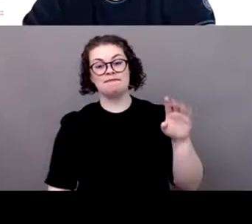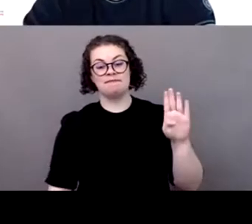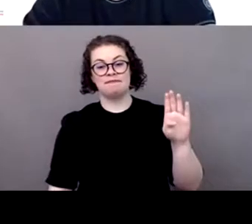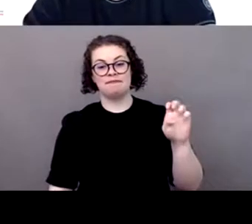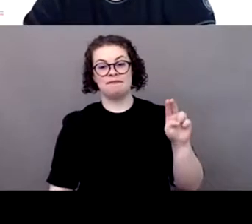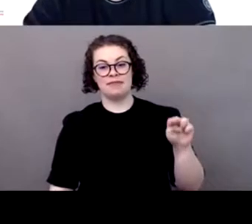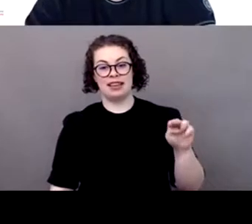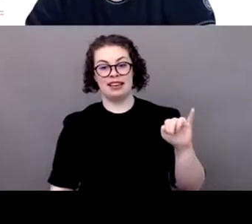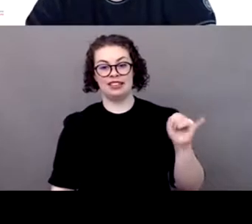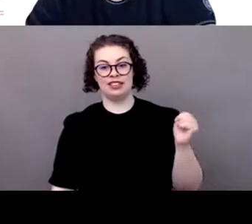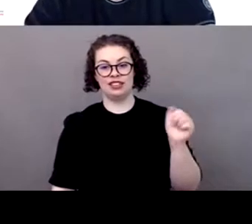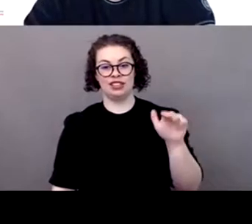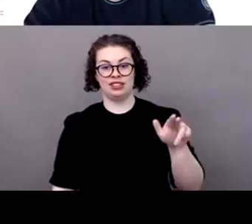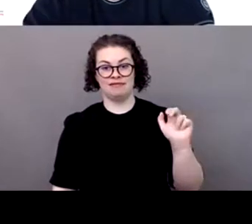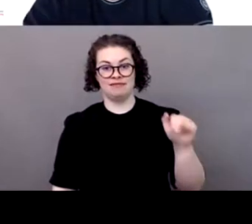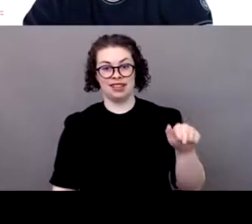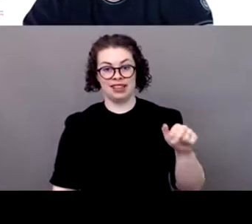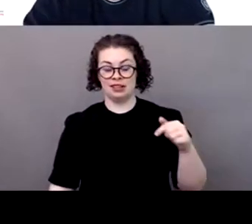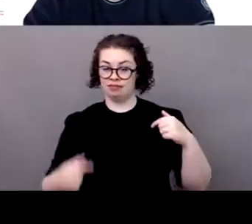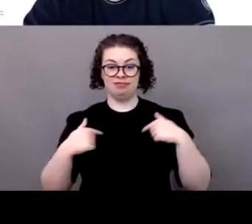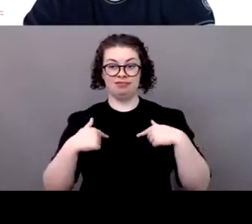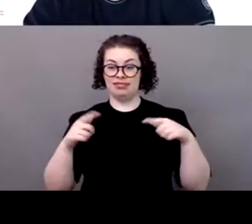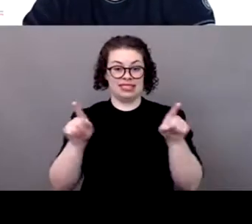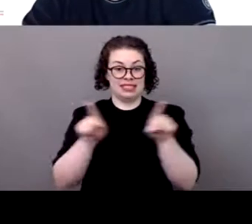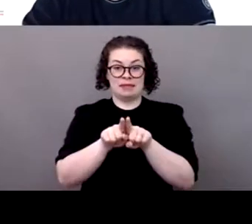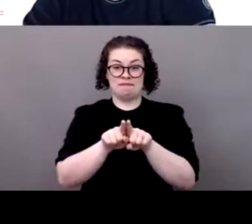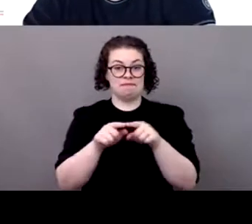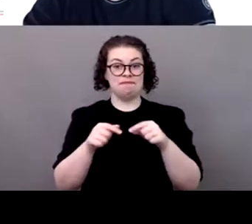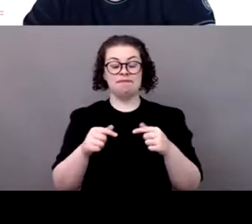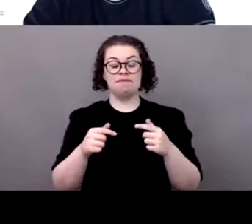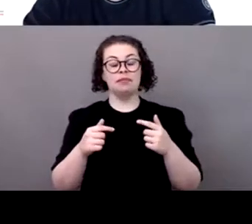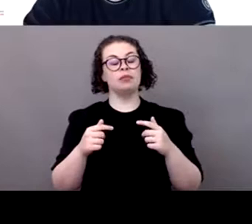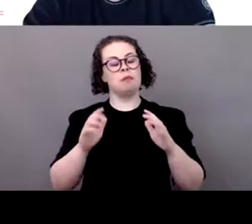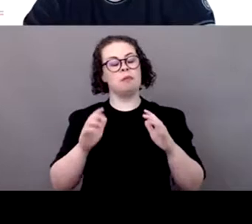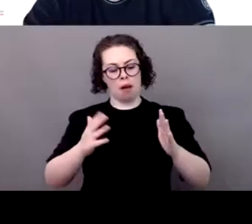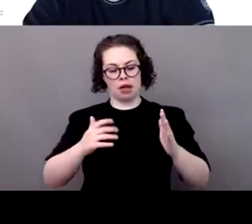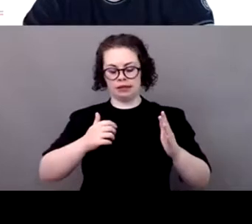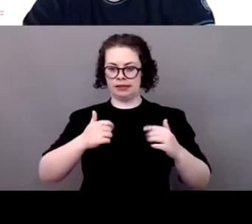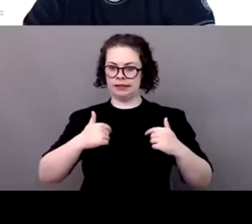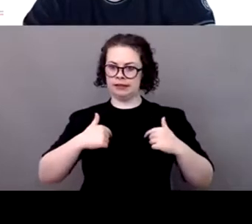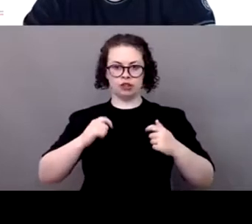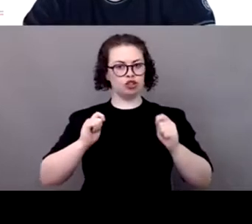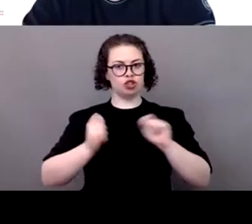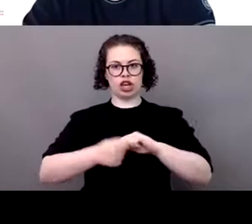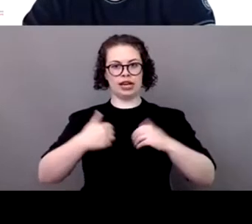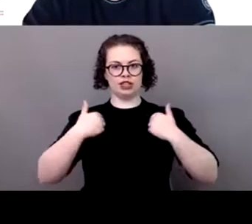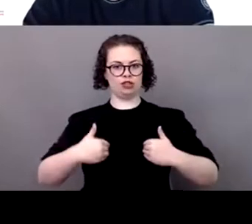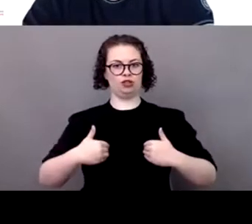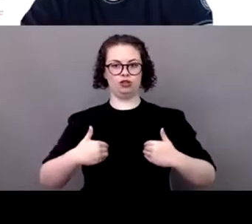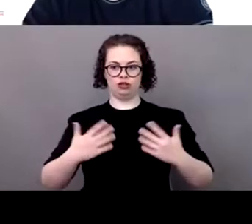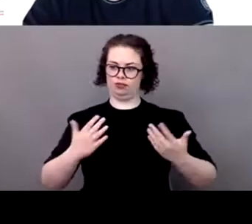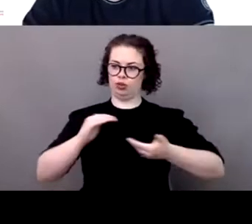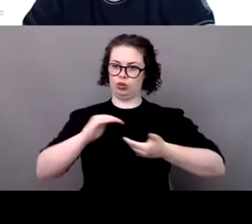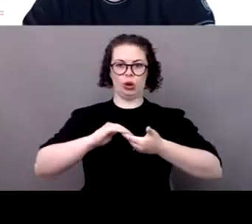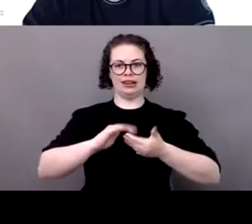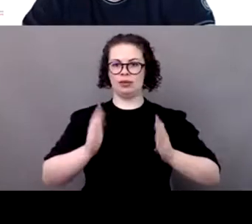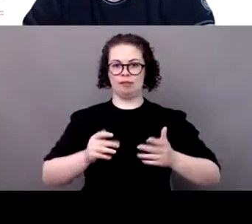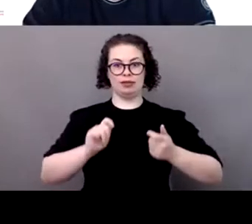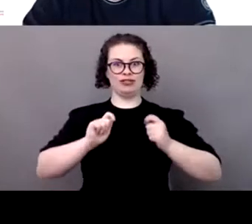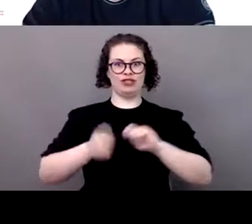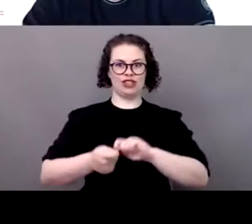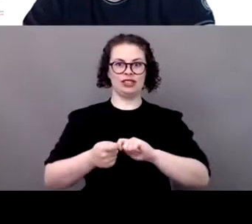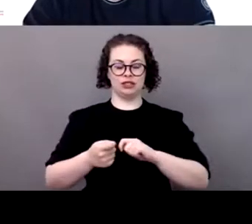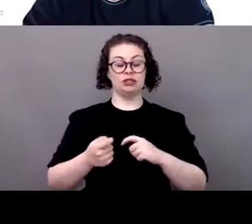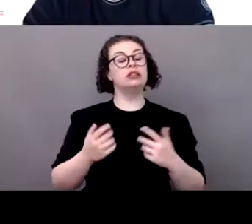obviously it is not only a question of adaptation. No, because we know that even if you started now, as Michael